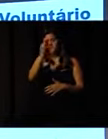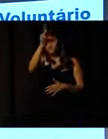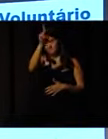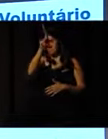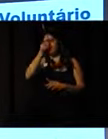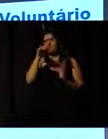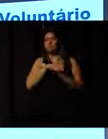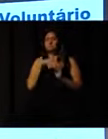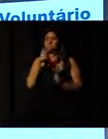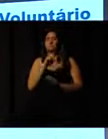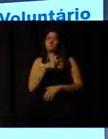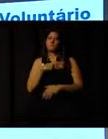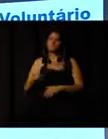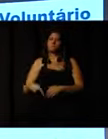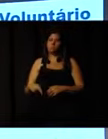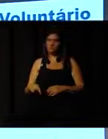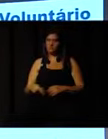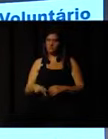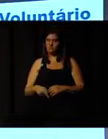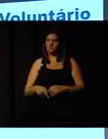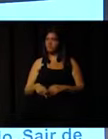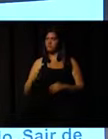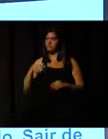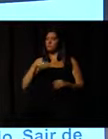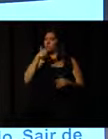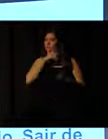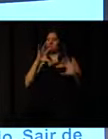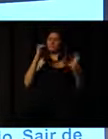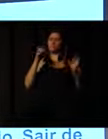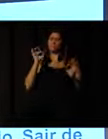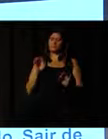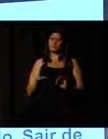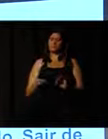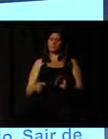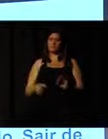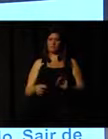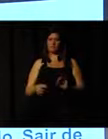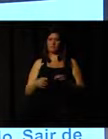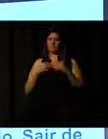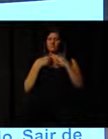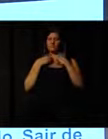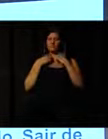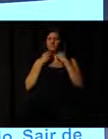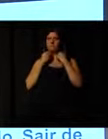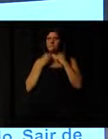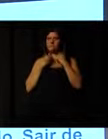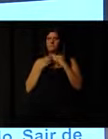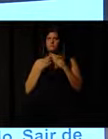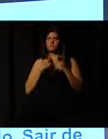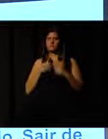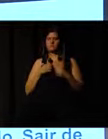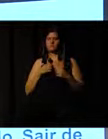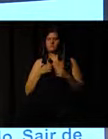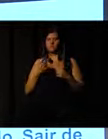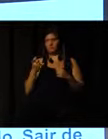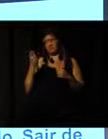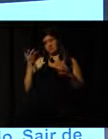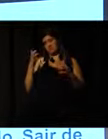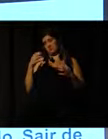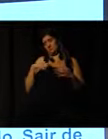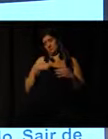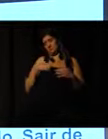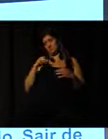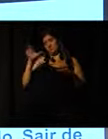in this sense, for self-realization. This is a criteria for